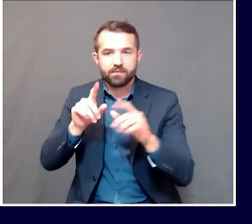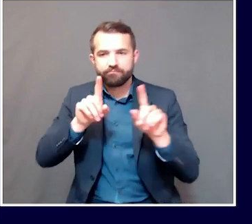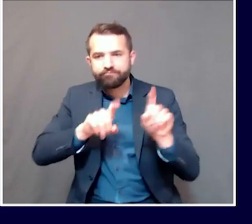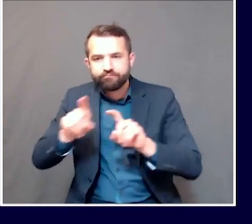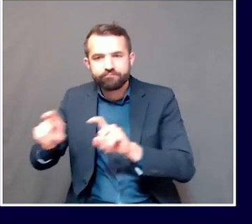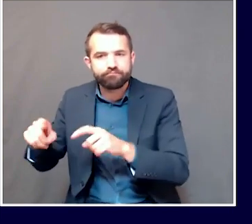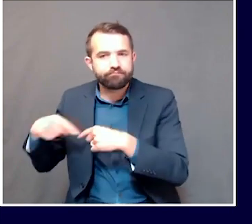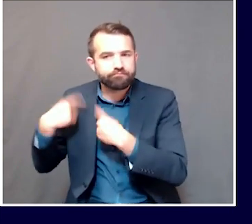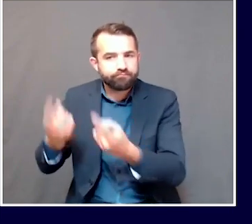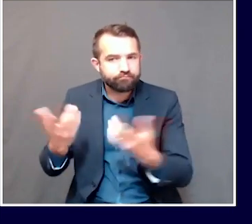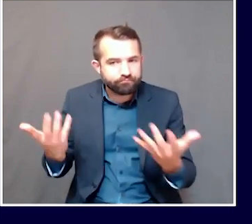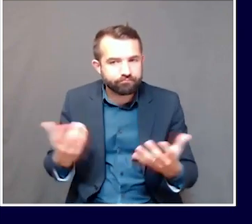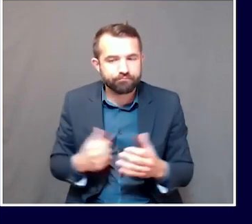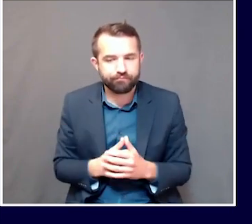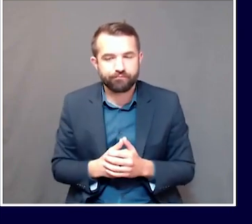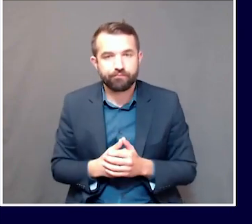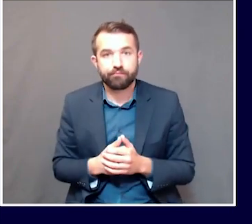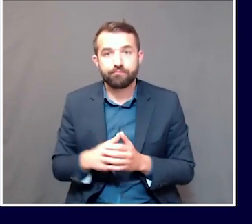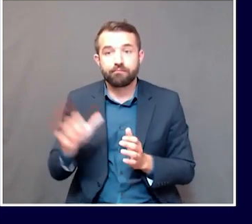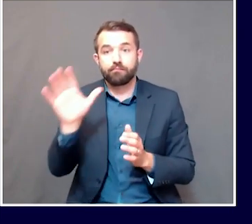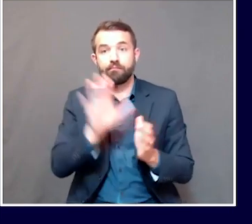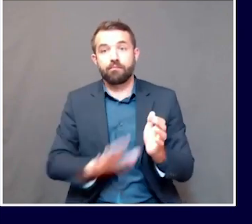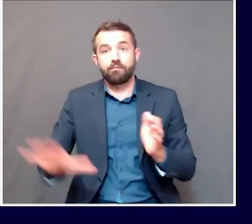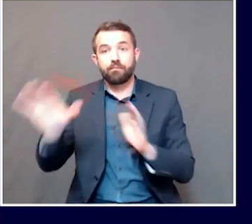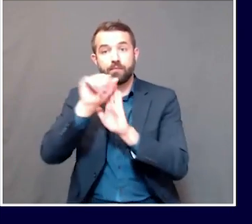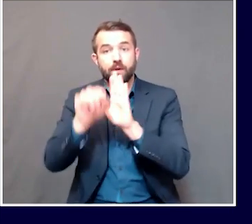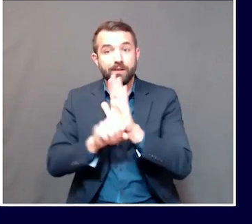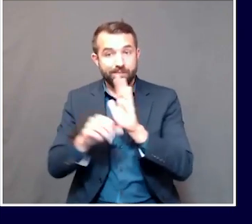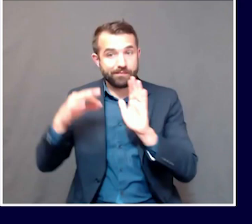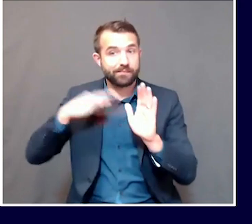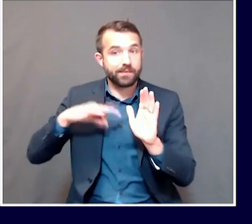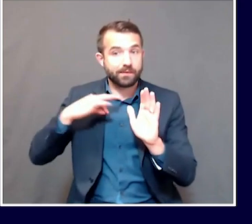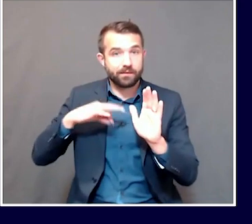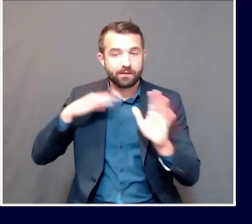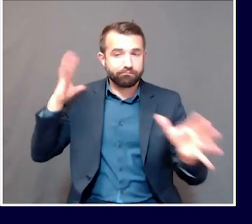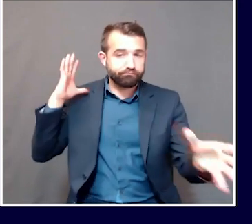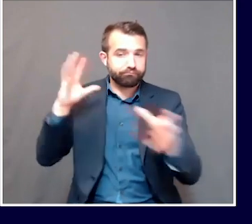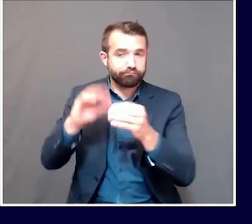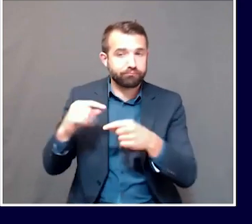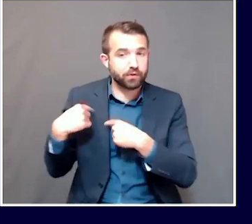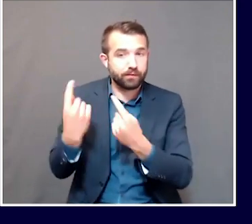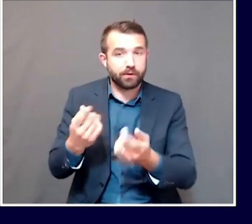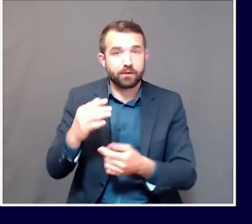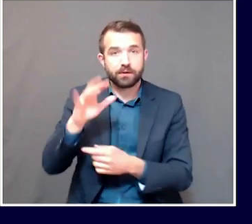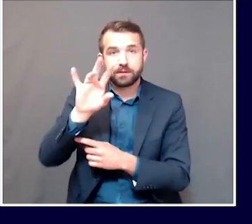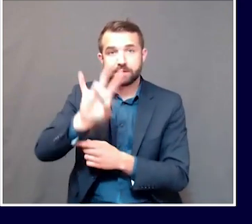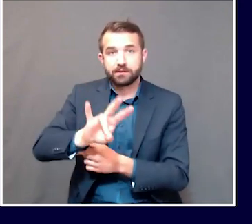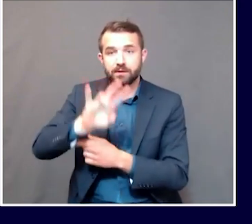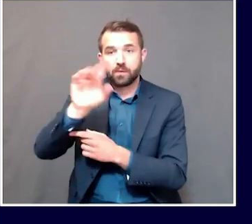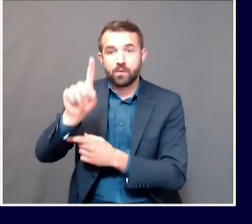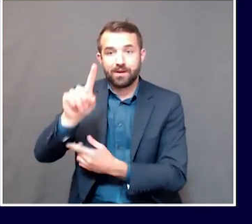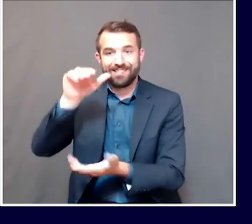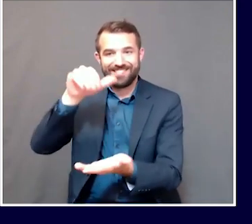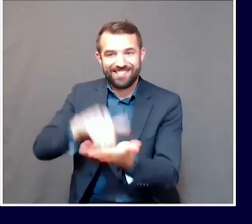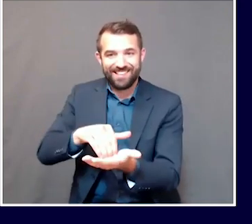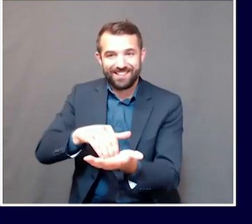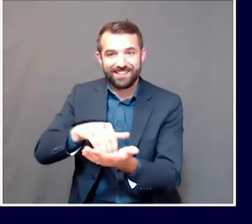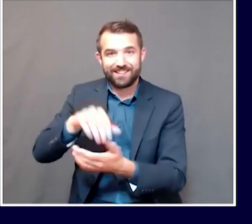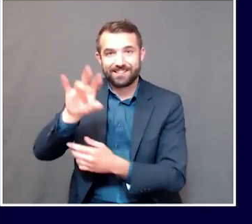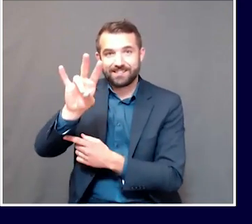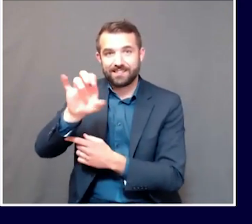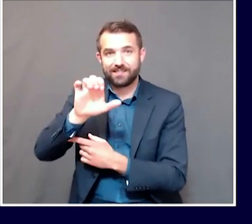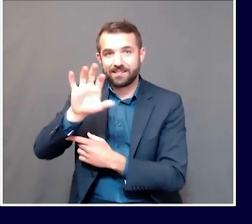Cumulatively, across the state, there have been now 71,764